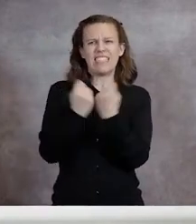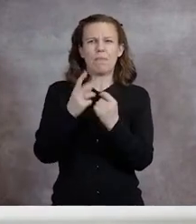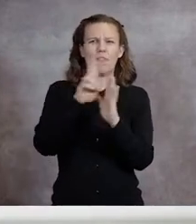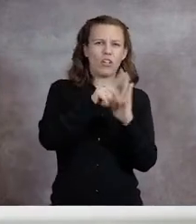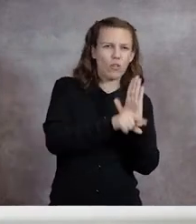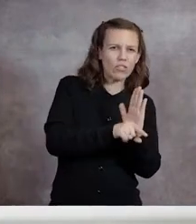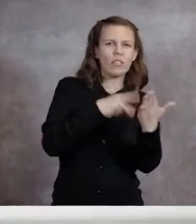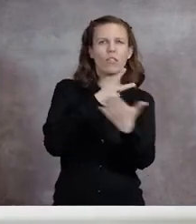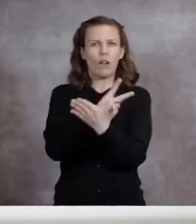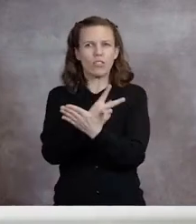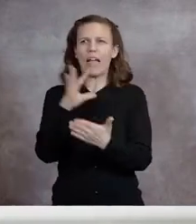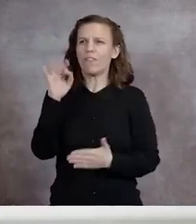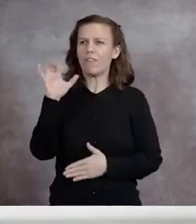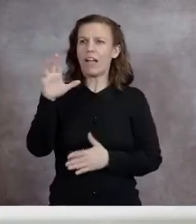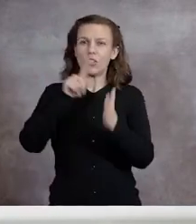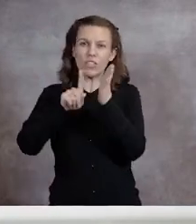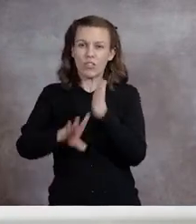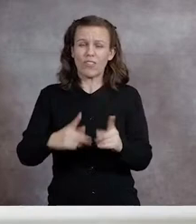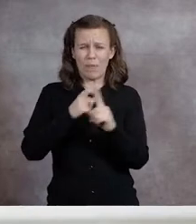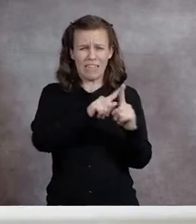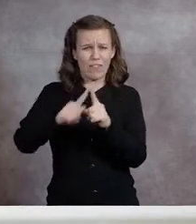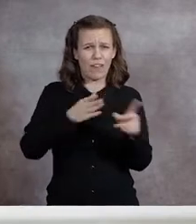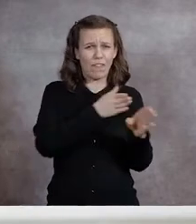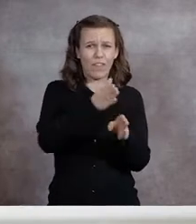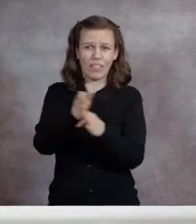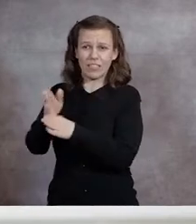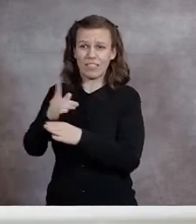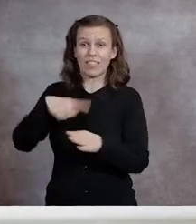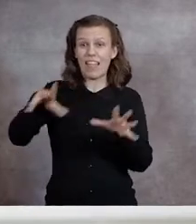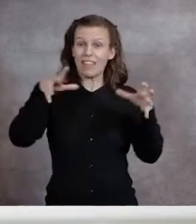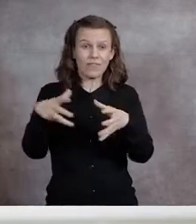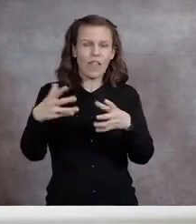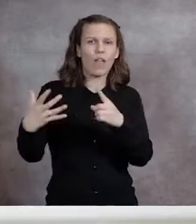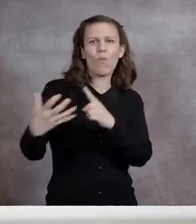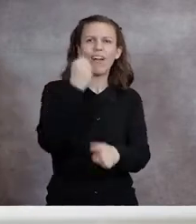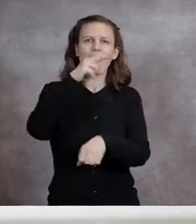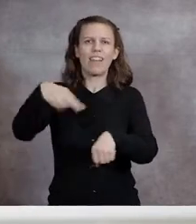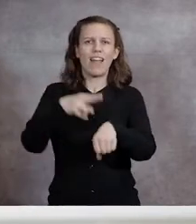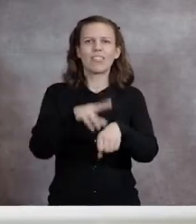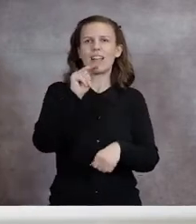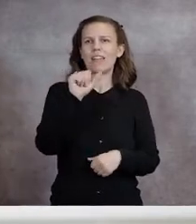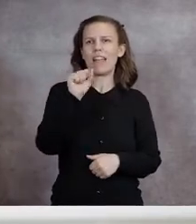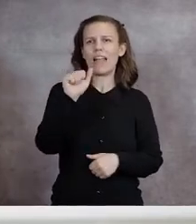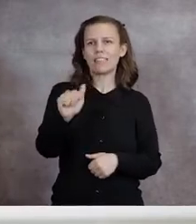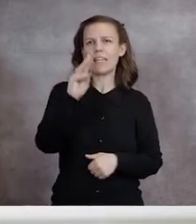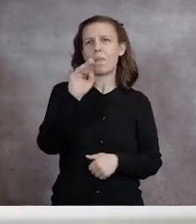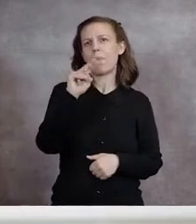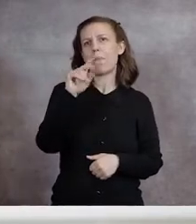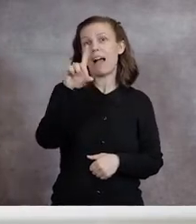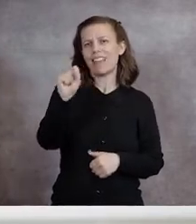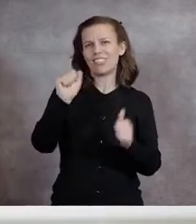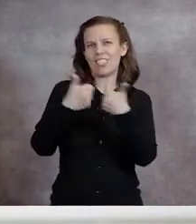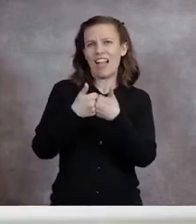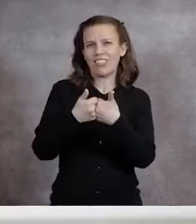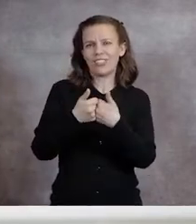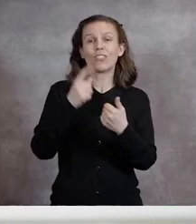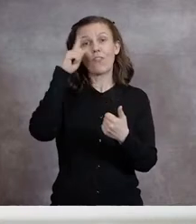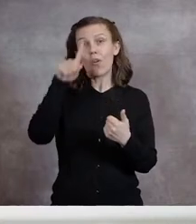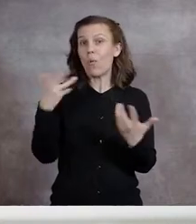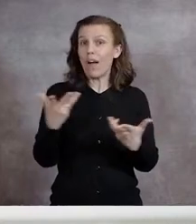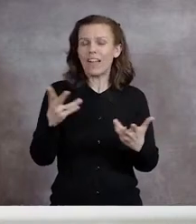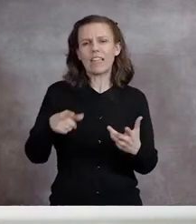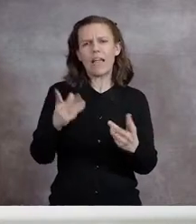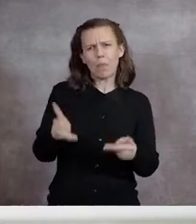graduate, and faculty researchers from across various disciplines won the National NASA Mines Challenge for their